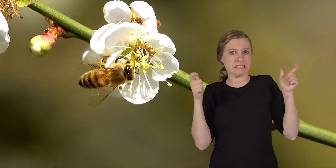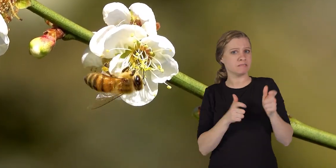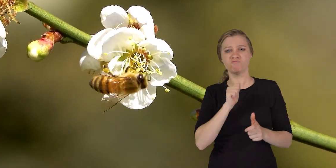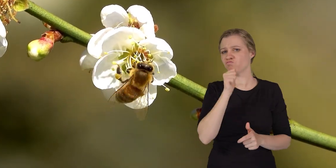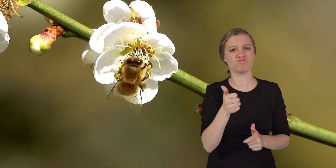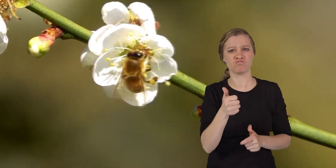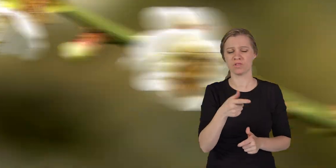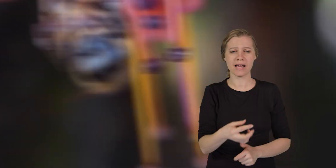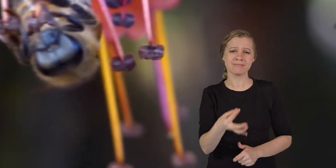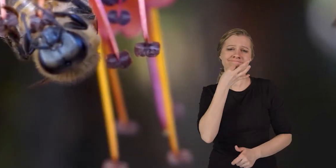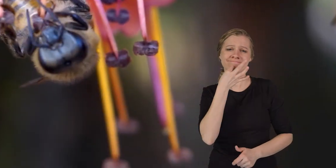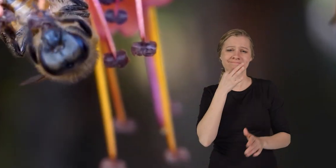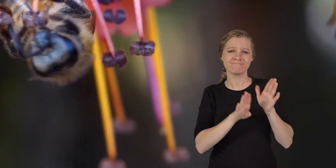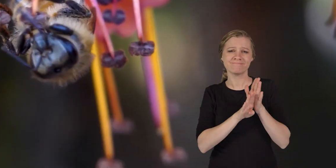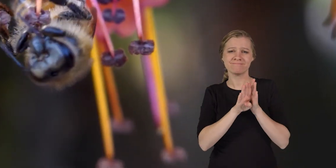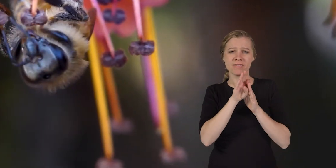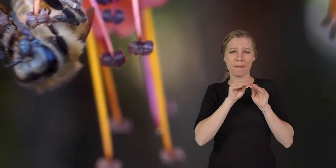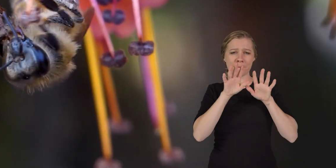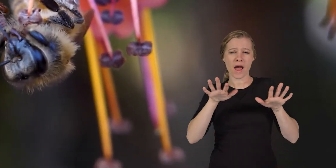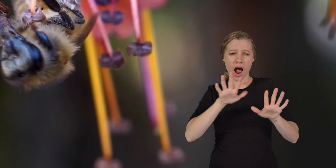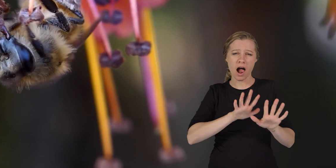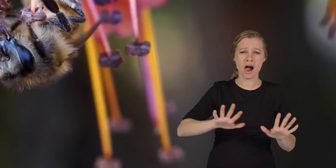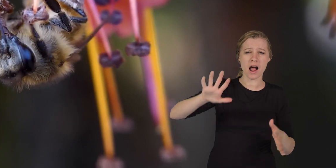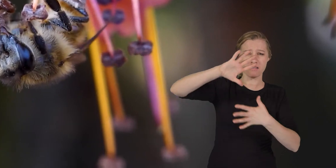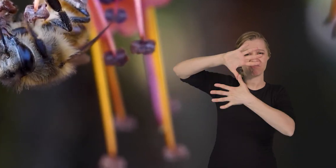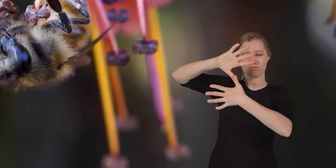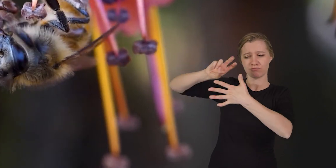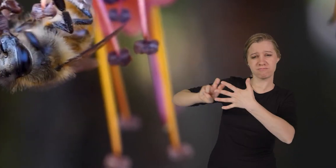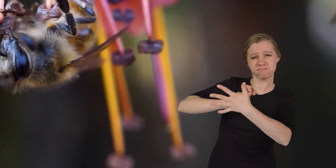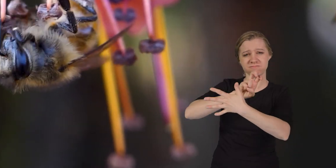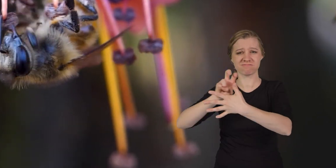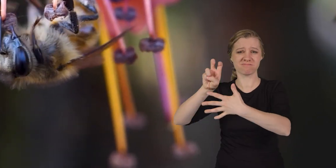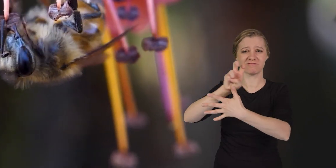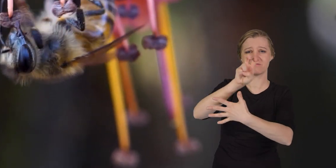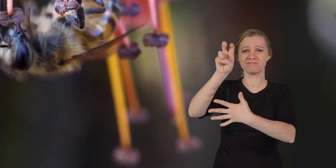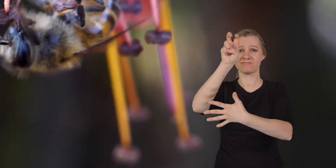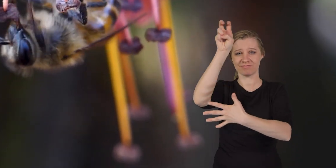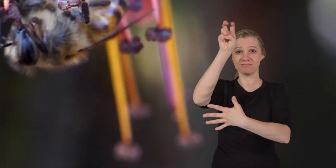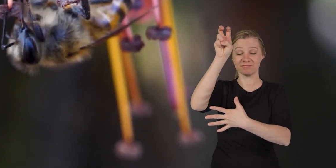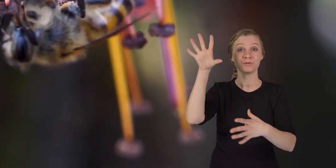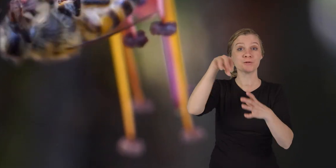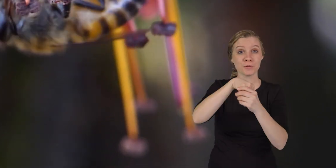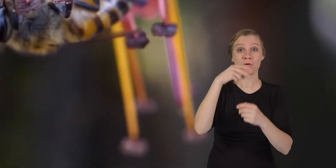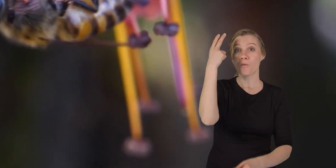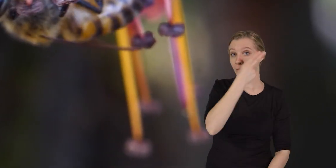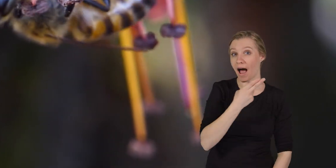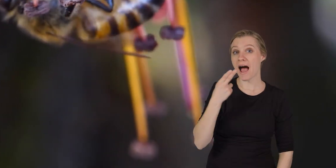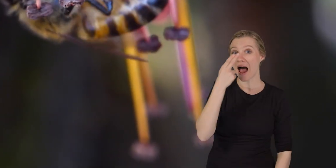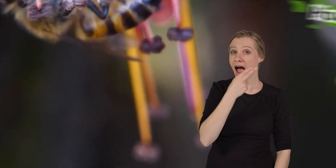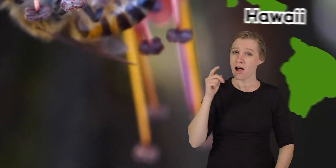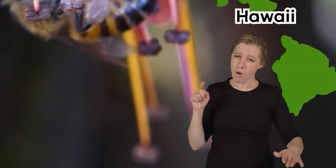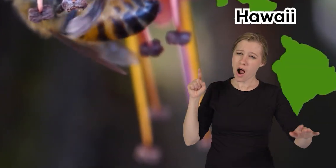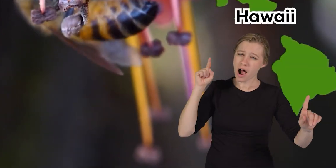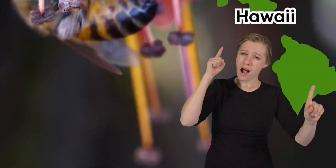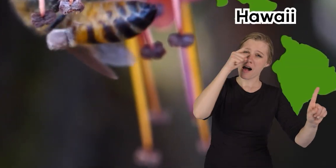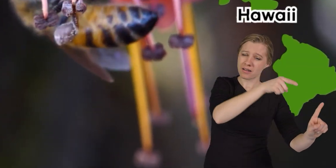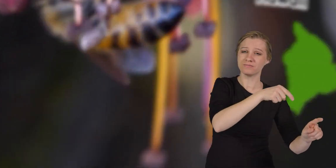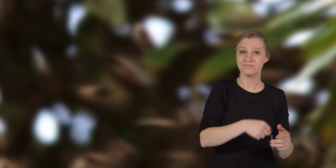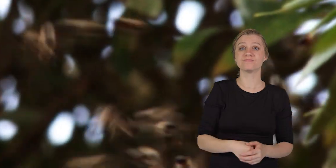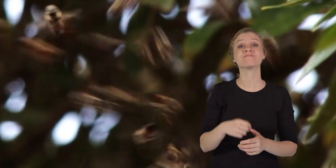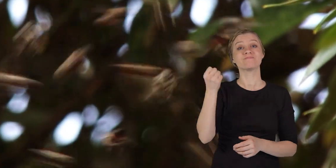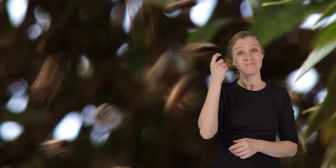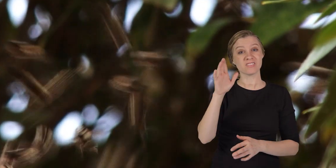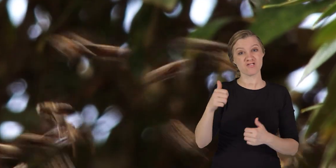not endangered. They are quite successful and have spread to different parts of the Americas, even including Hawaii.